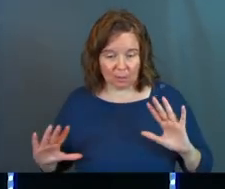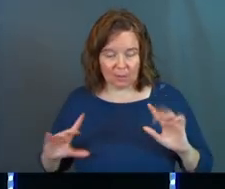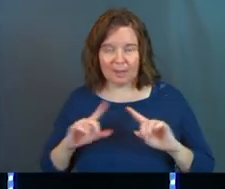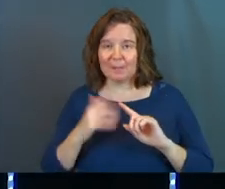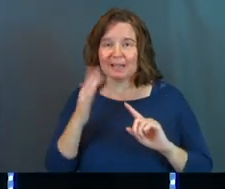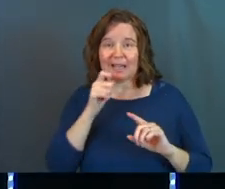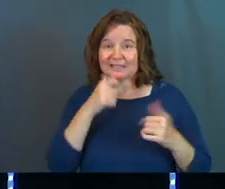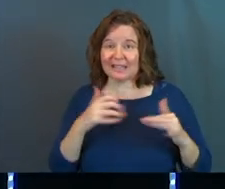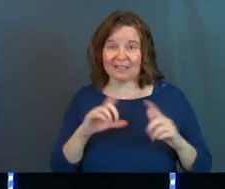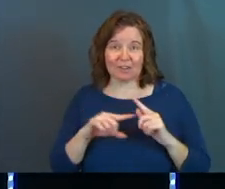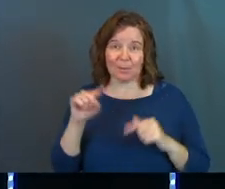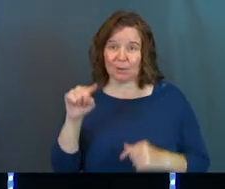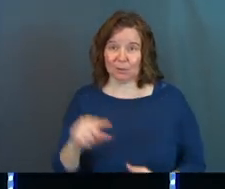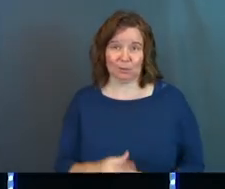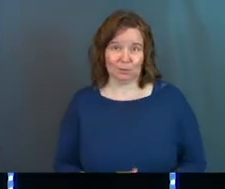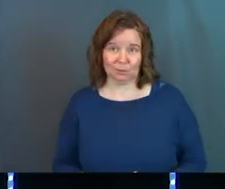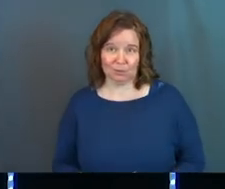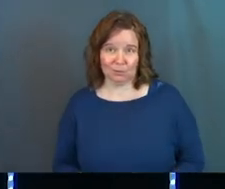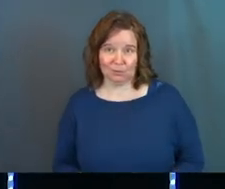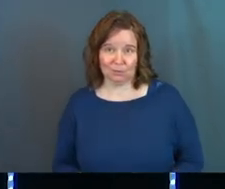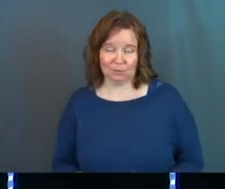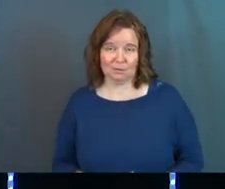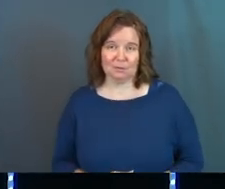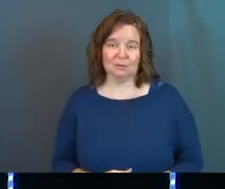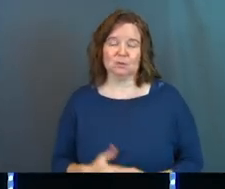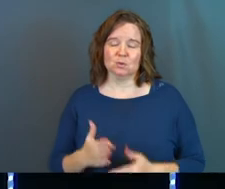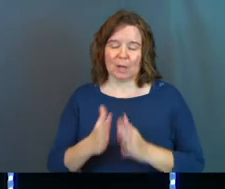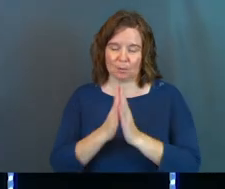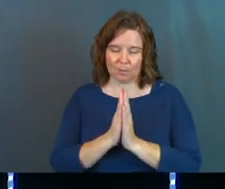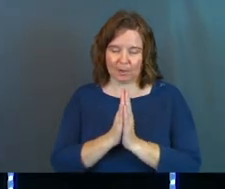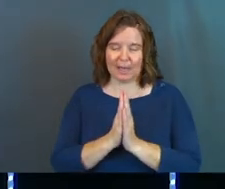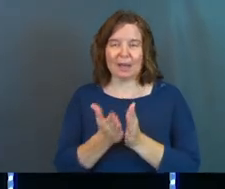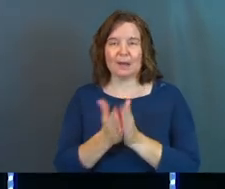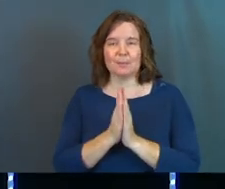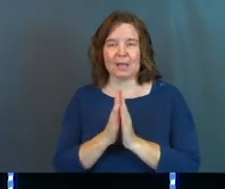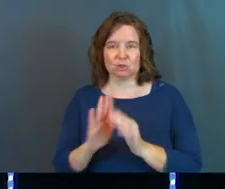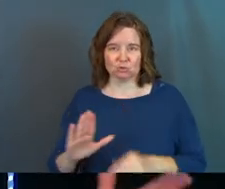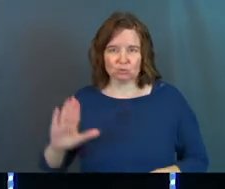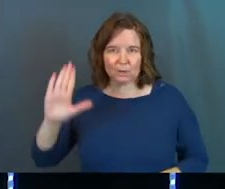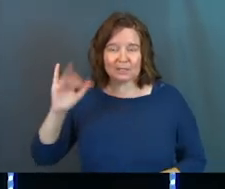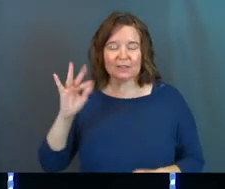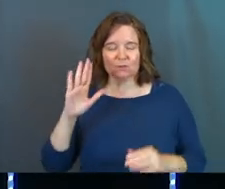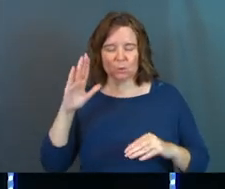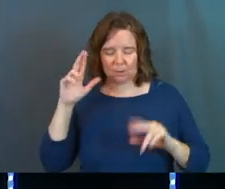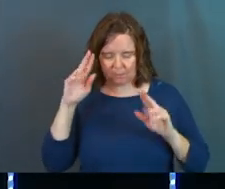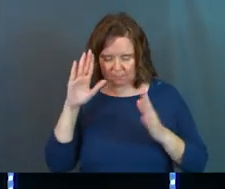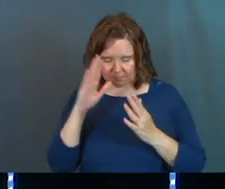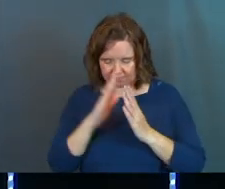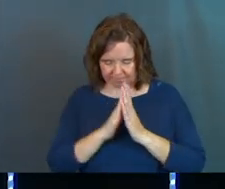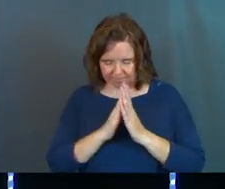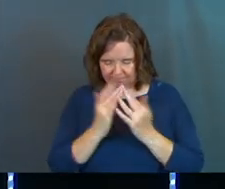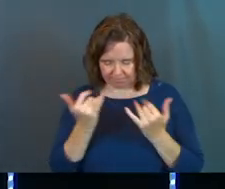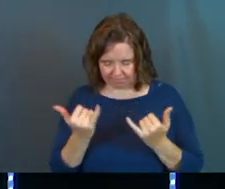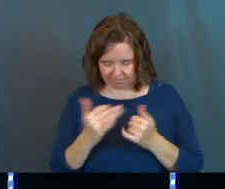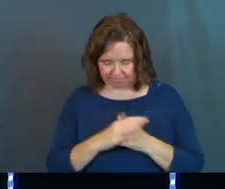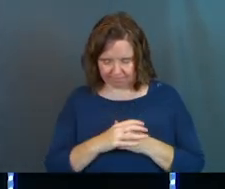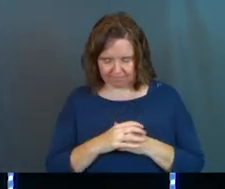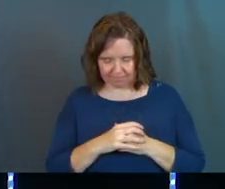but God's not giving up on you. So I'm gonna pray and I'm gonna ask you to raise your hands. If you bow your heads and close your eyes.